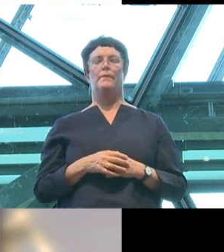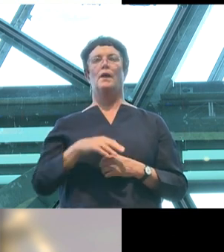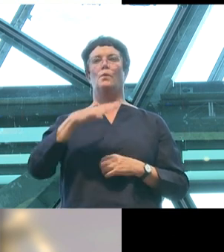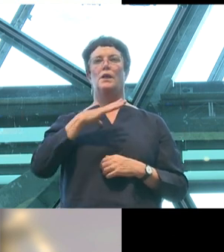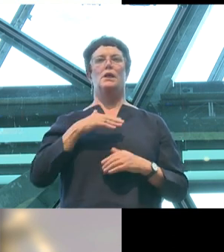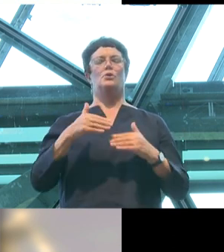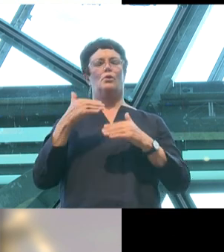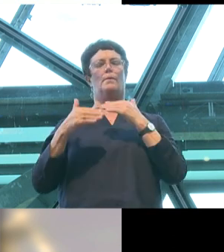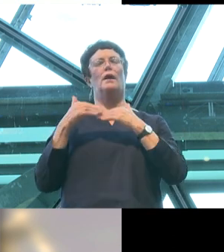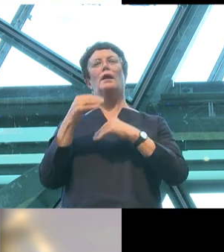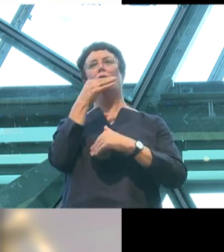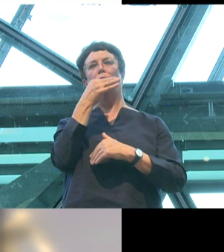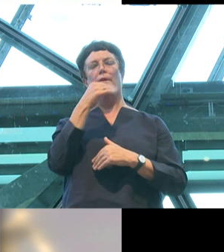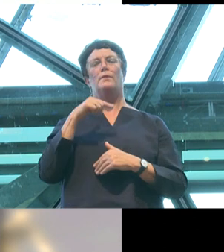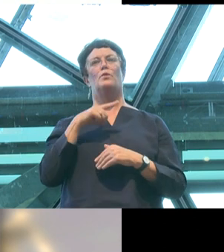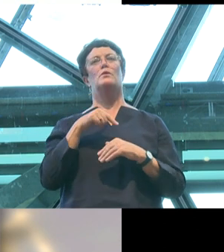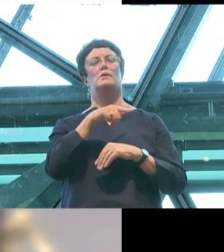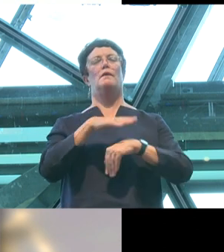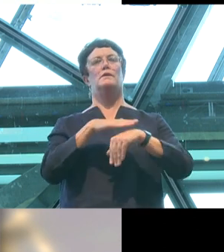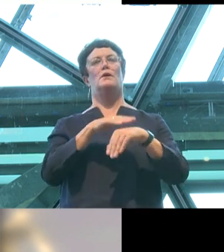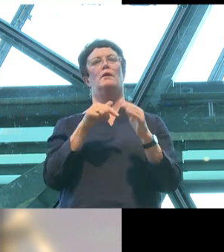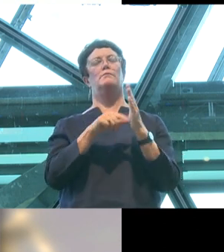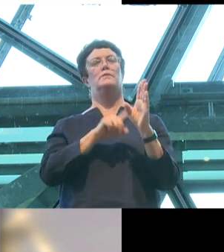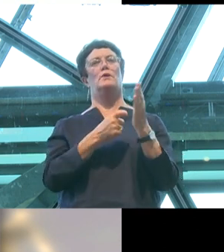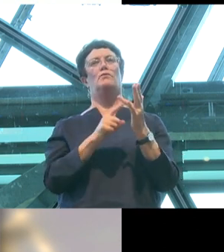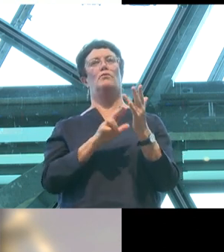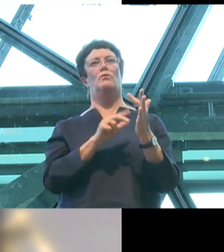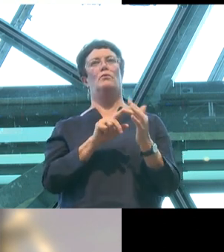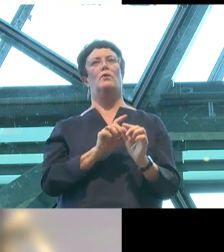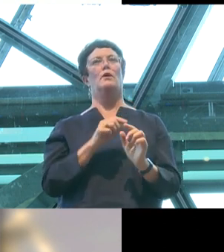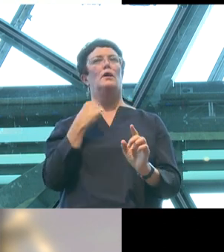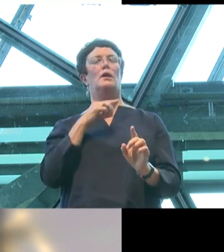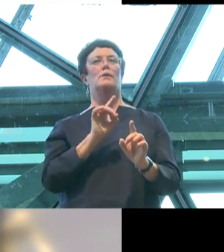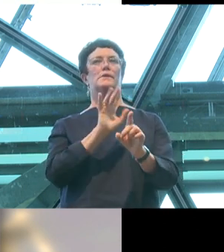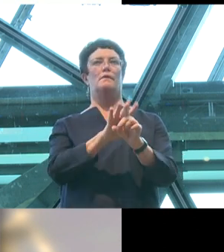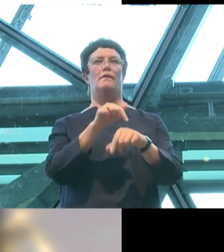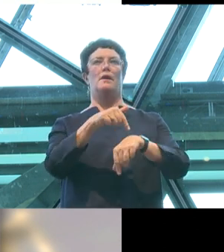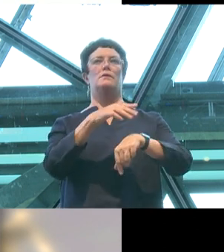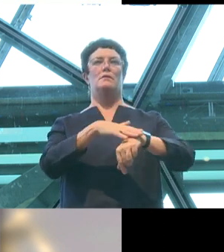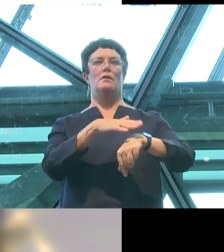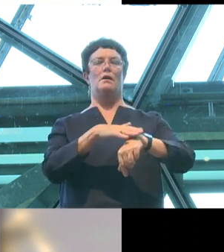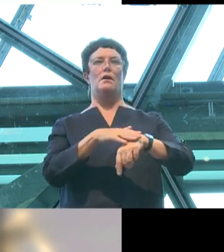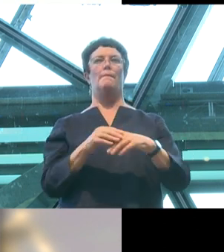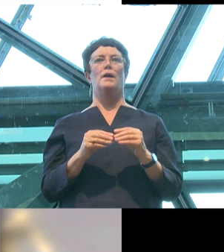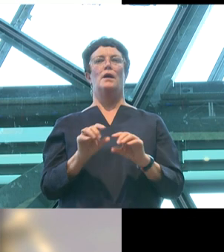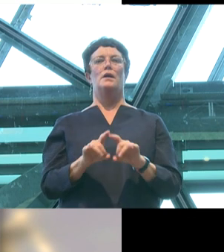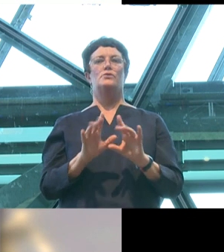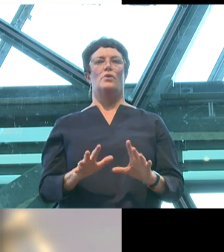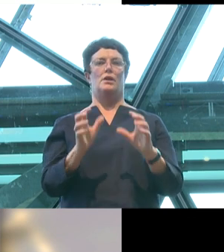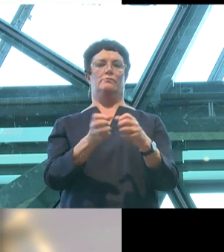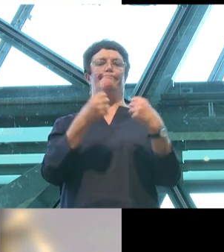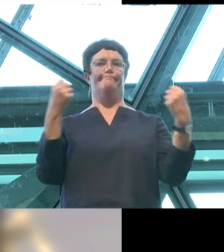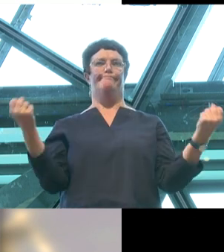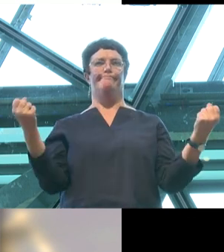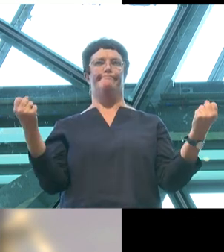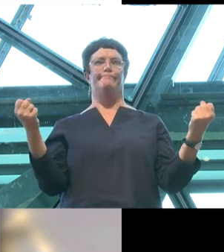slightly because by the time Tyron took his own life, Australia's national broadsheet, the